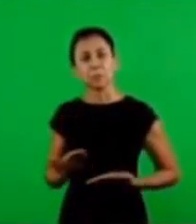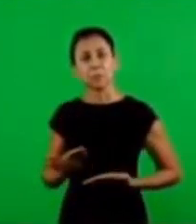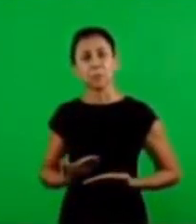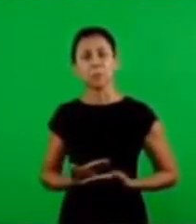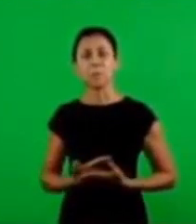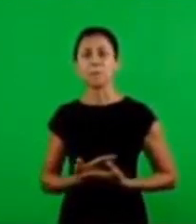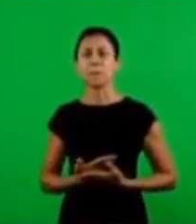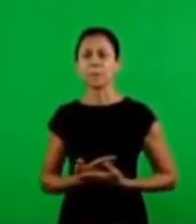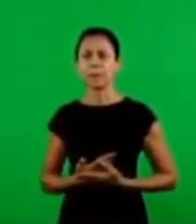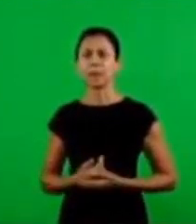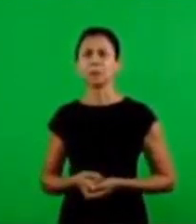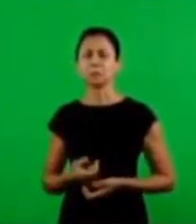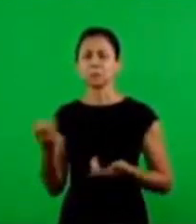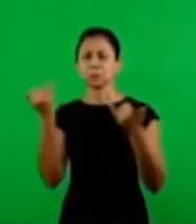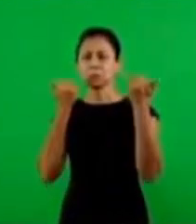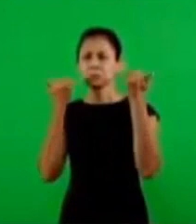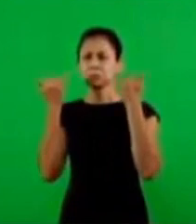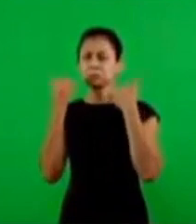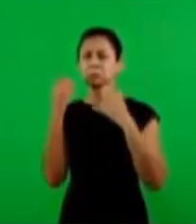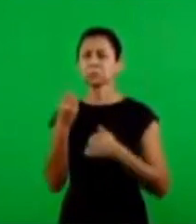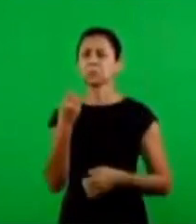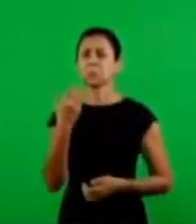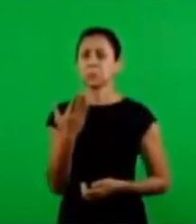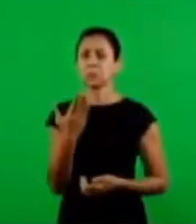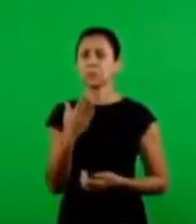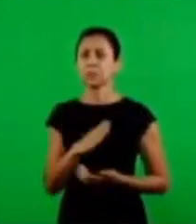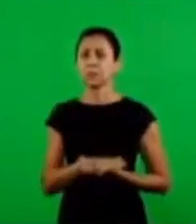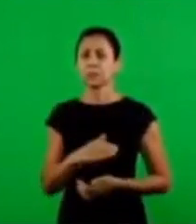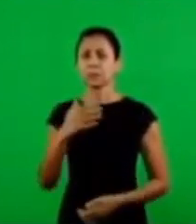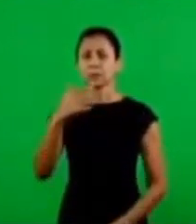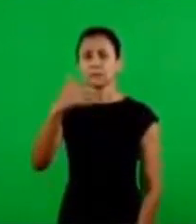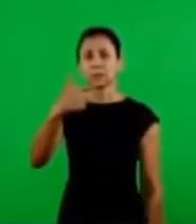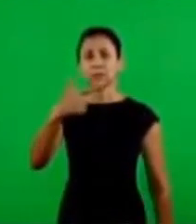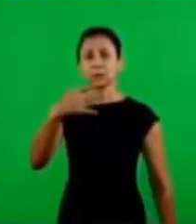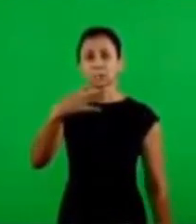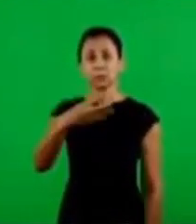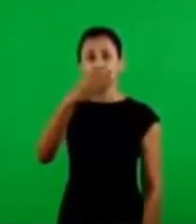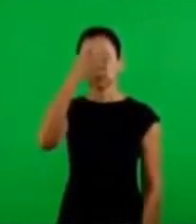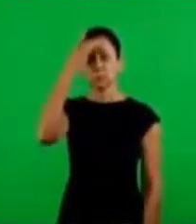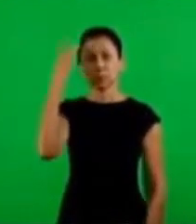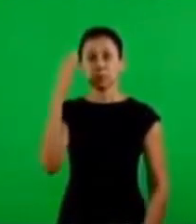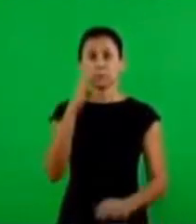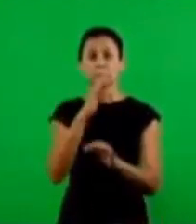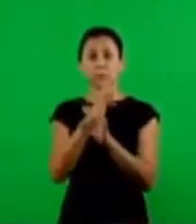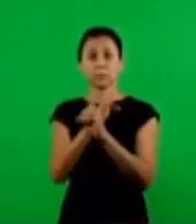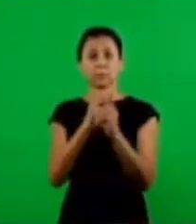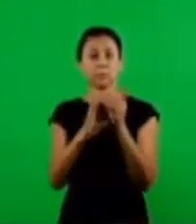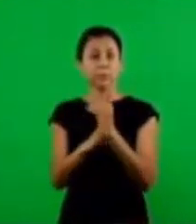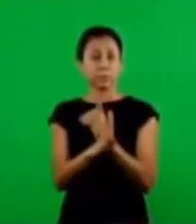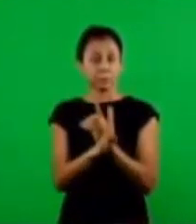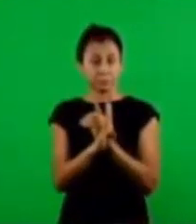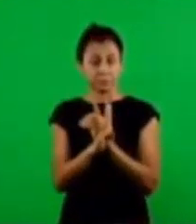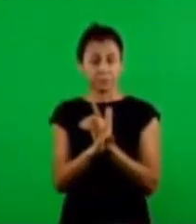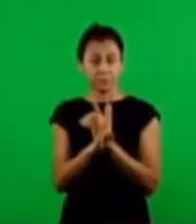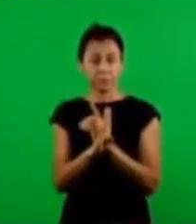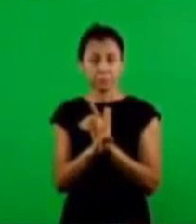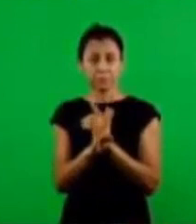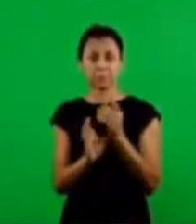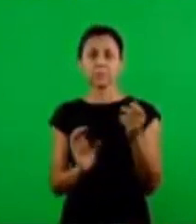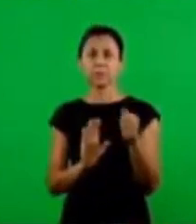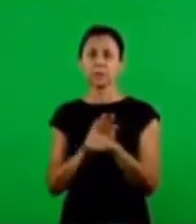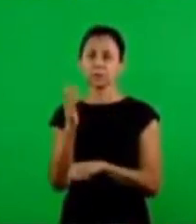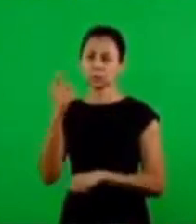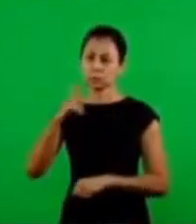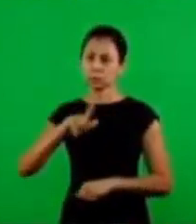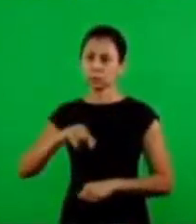being placed in the right place they are receiving the benefit I heard of a church that there were 24 visitors in Sunday